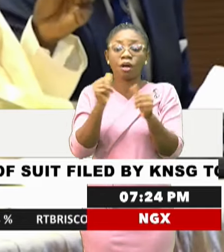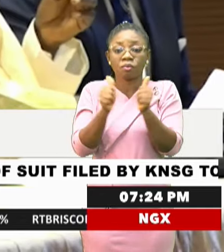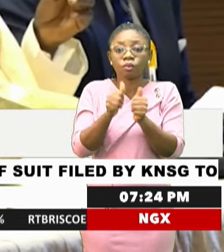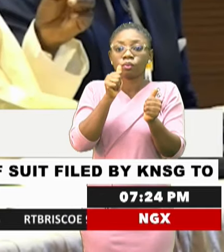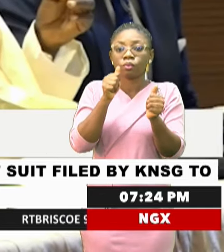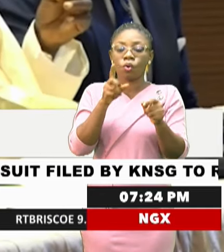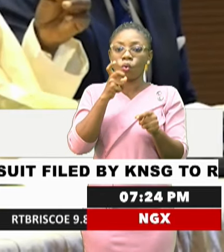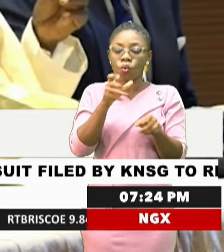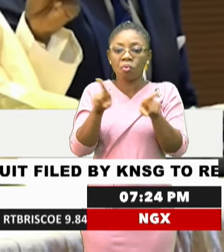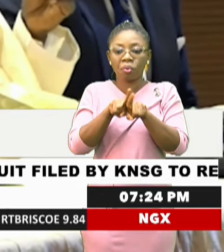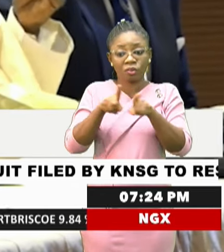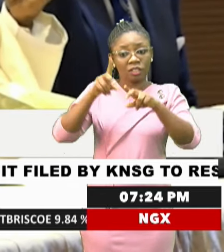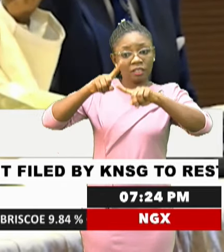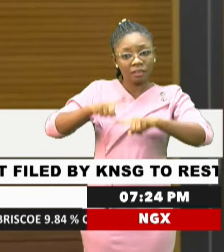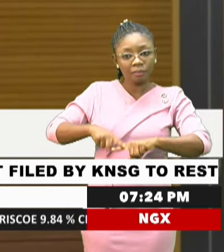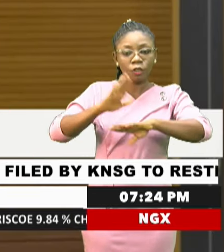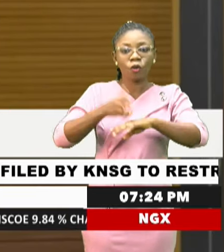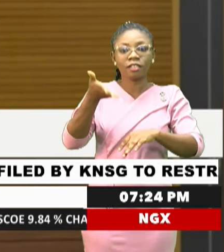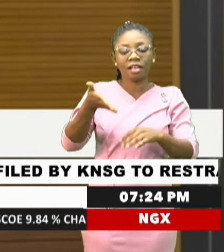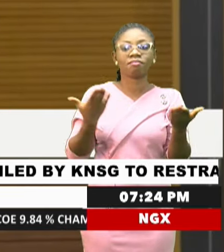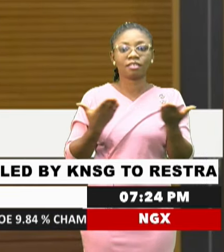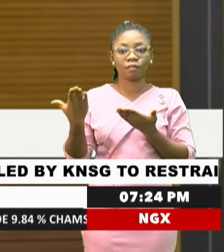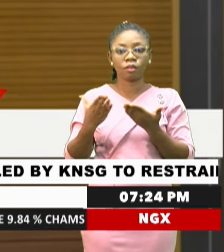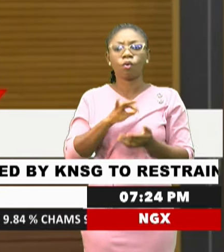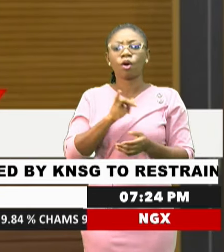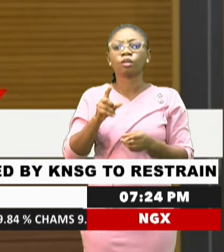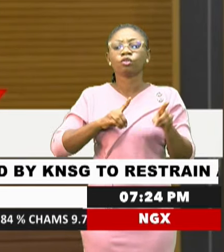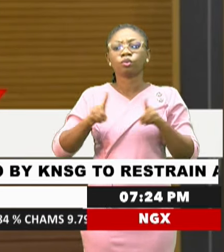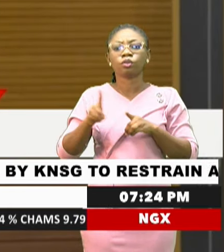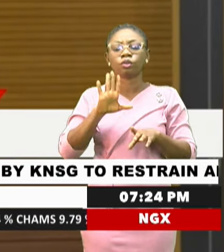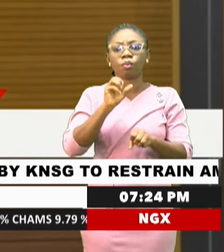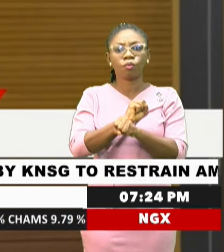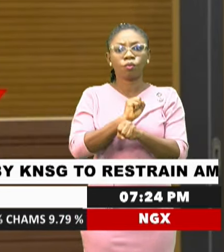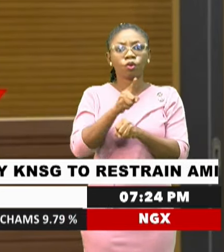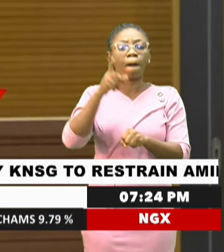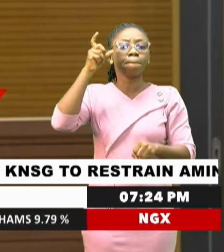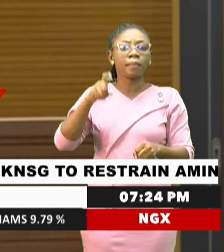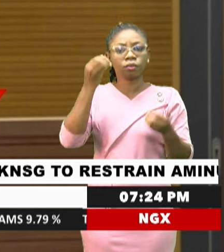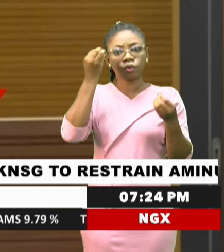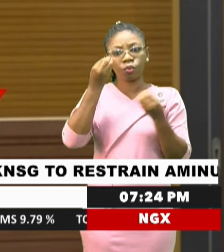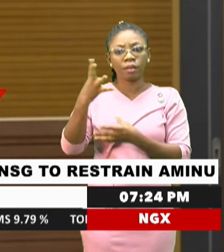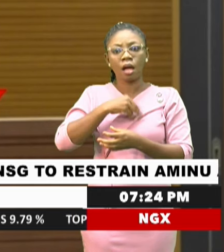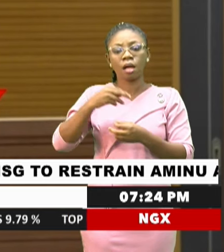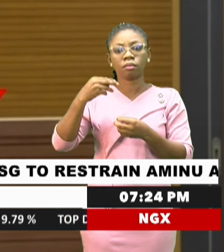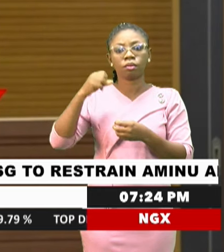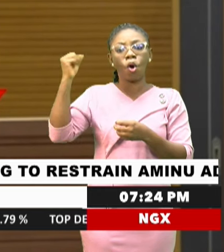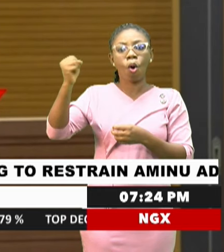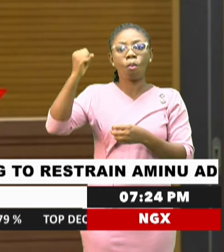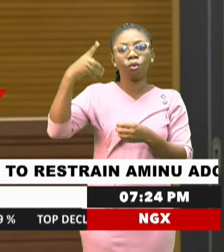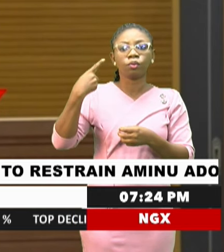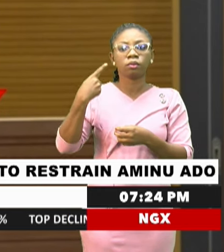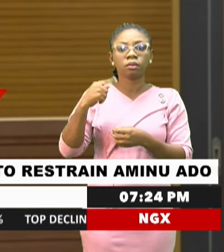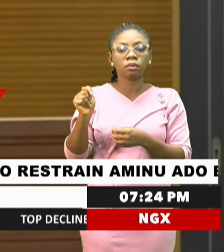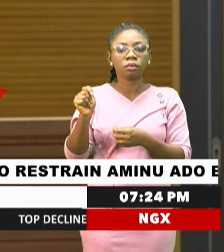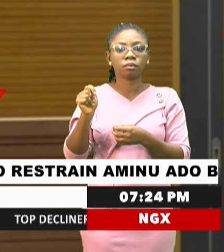depend on their services. While carrying out your duties, you must abide by an uphold, the code of